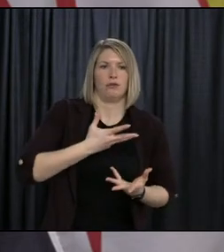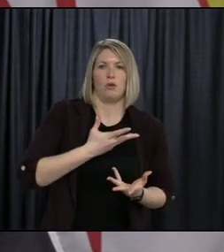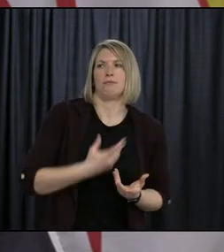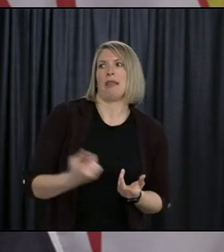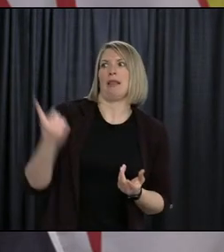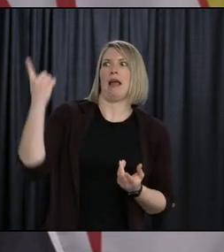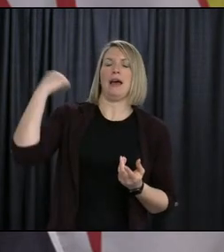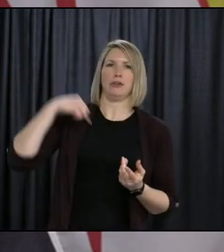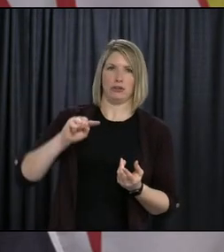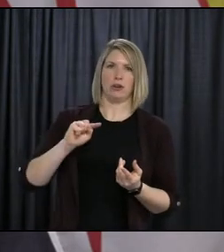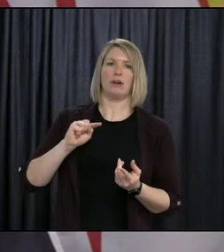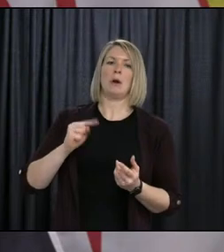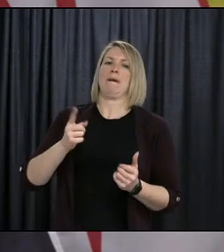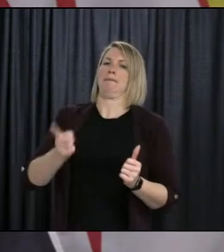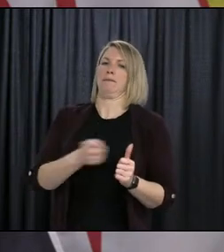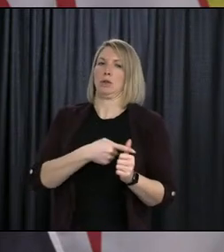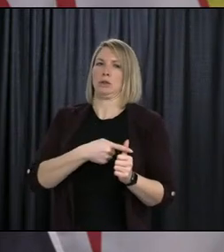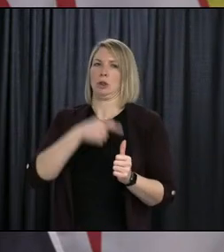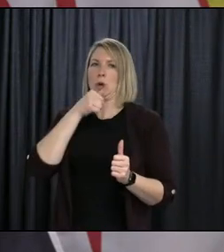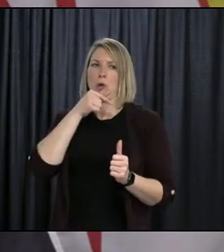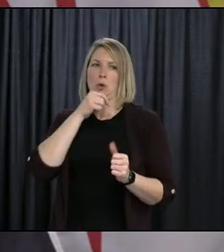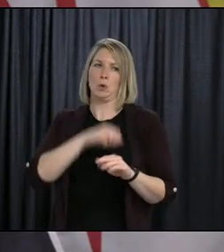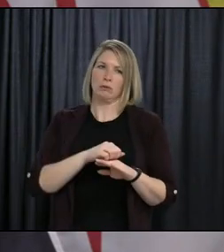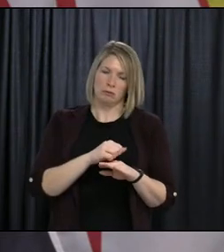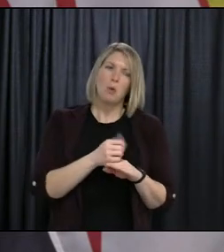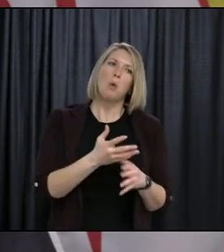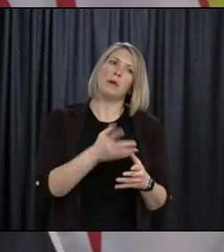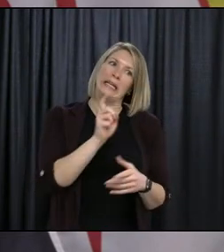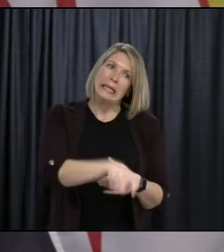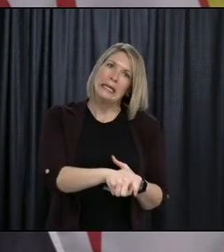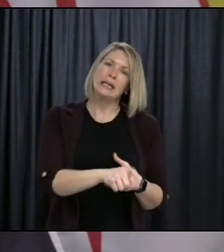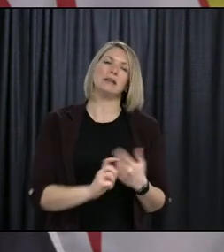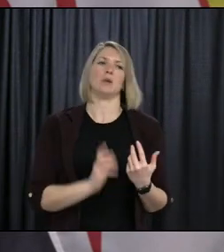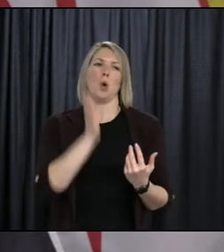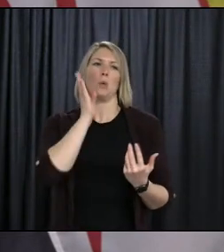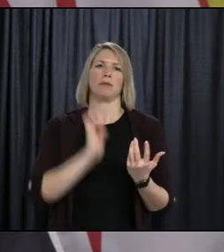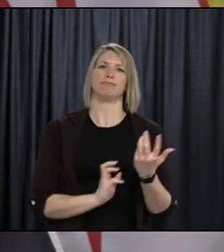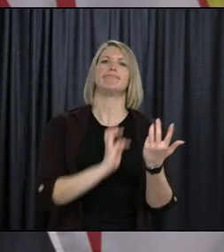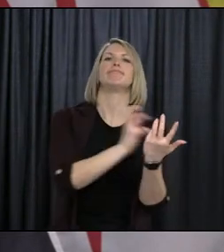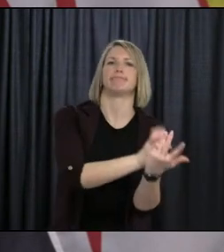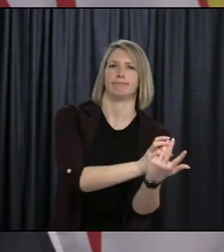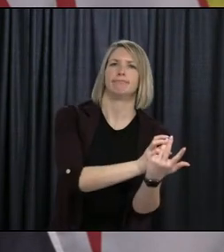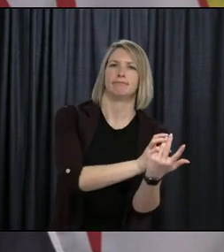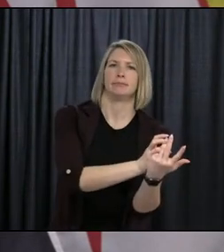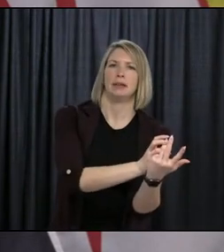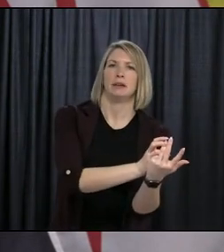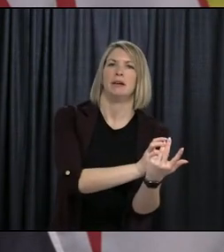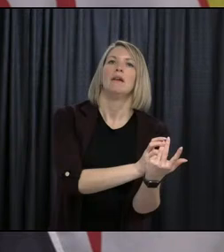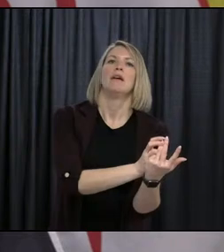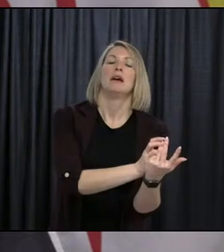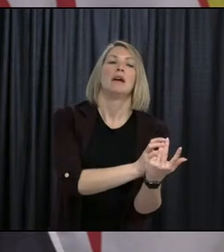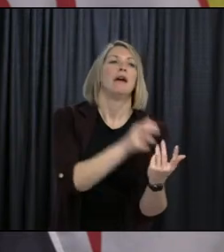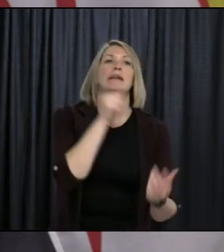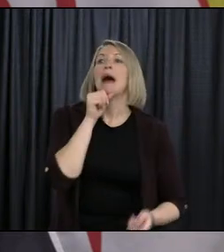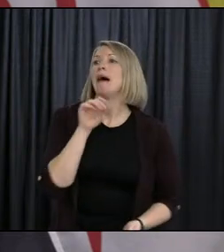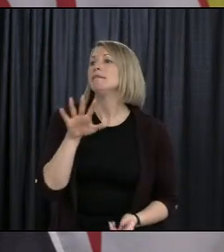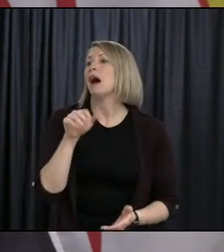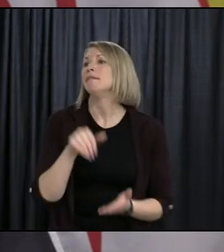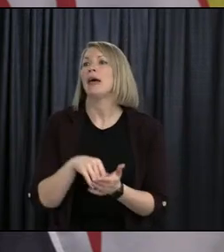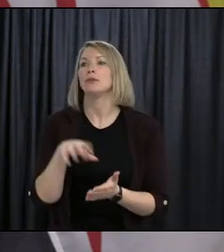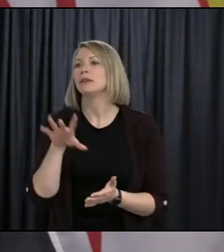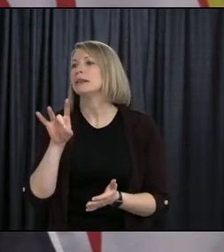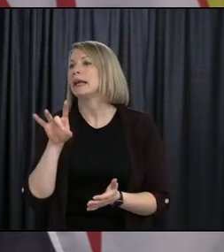So it's not in the thousands, but we do have the capability of meeting that need. And if we've got to go further